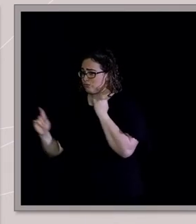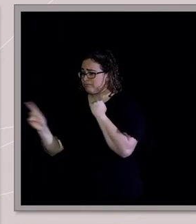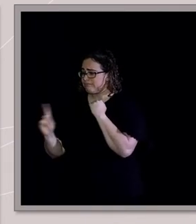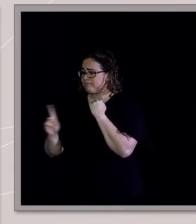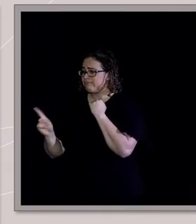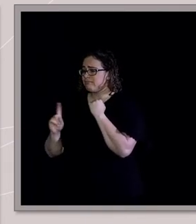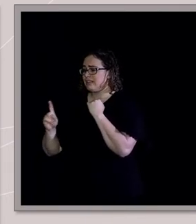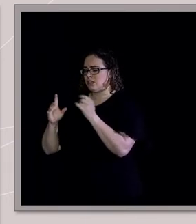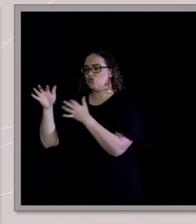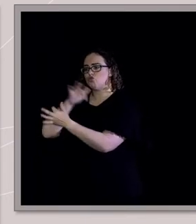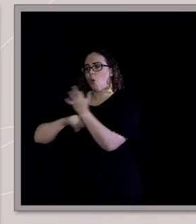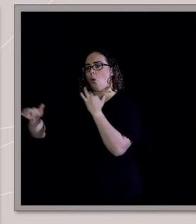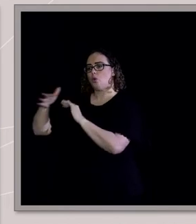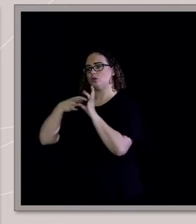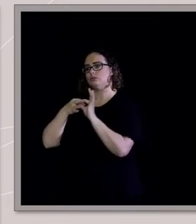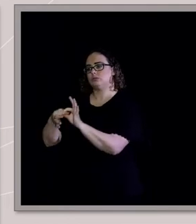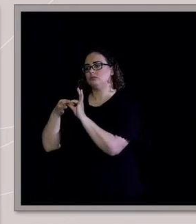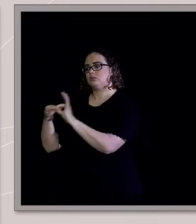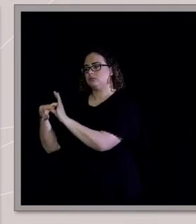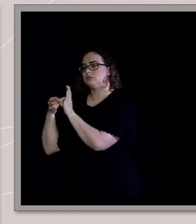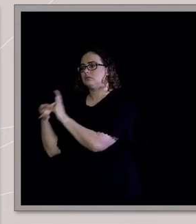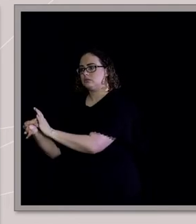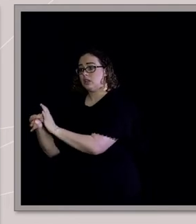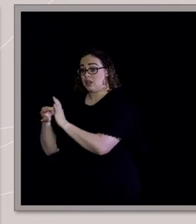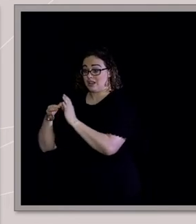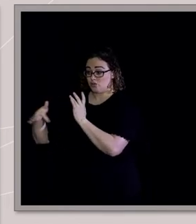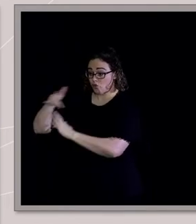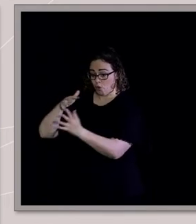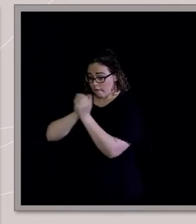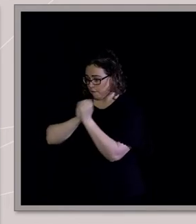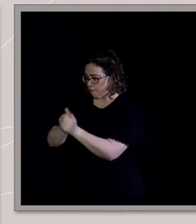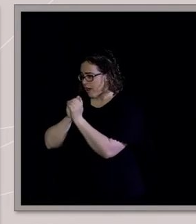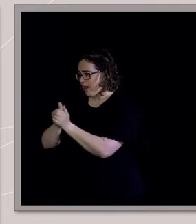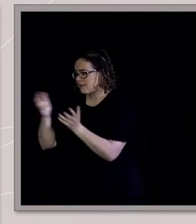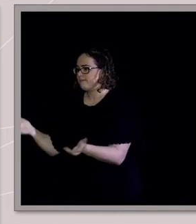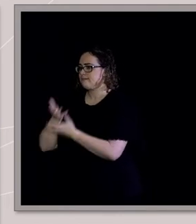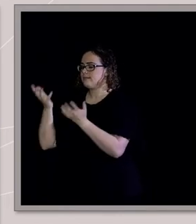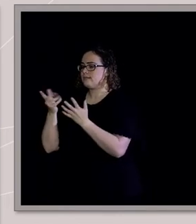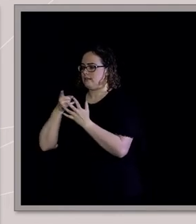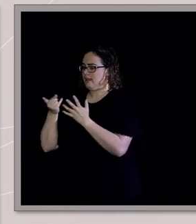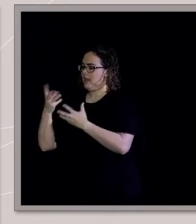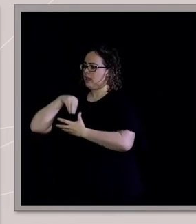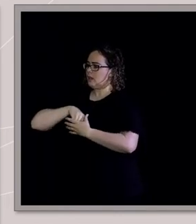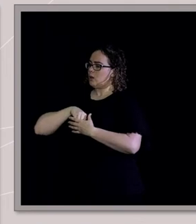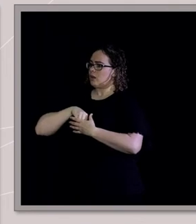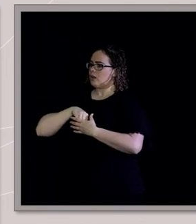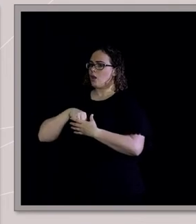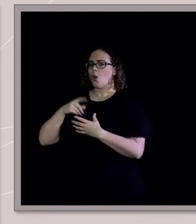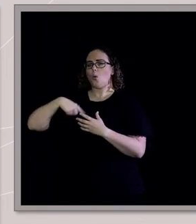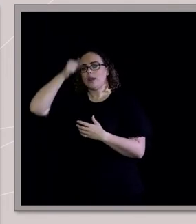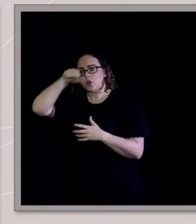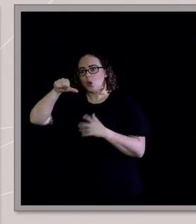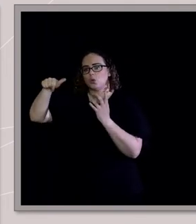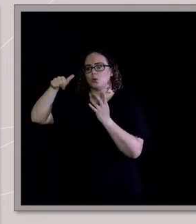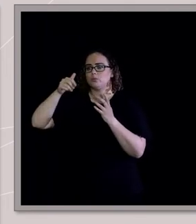most important thing. It's crucial for happiness. And I think as we as a society learn more about mental health, we just know that one of the foundations,